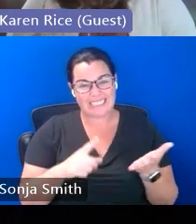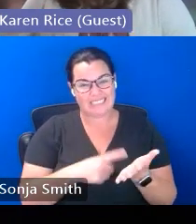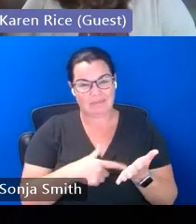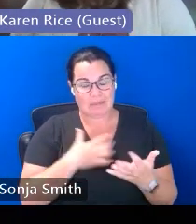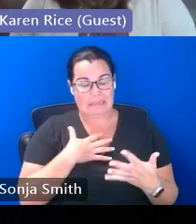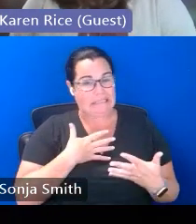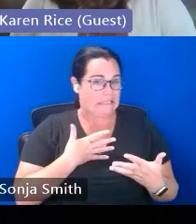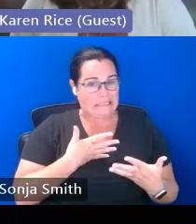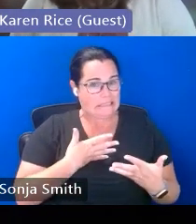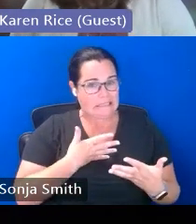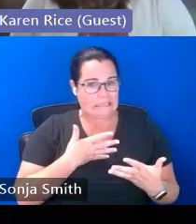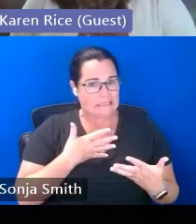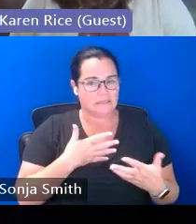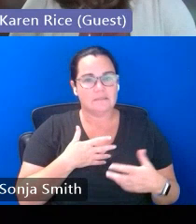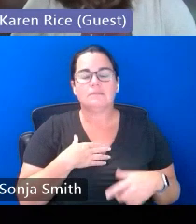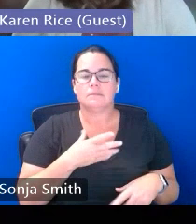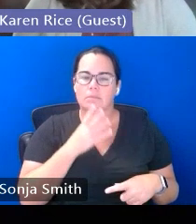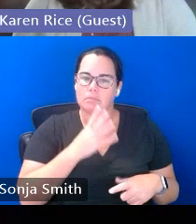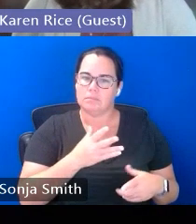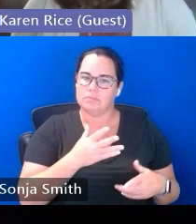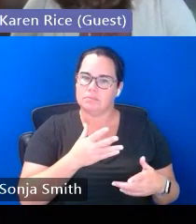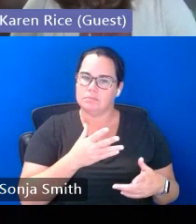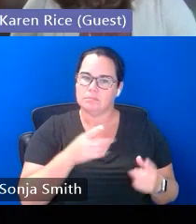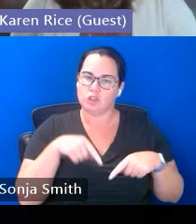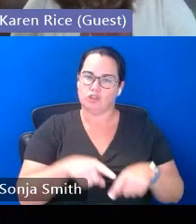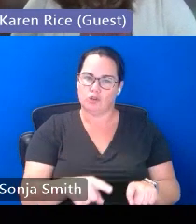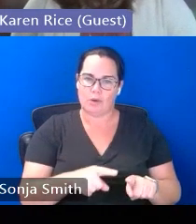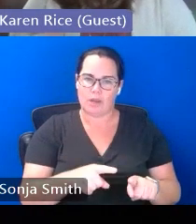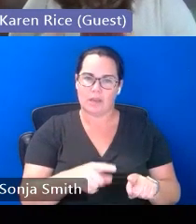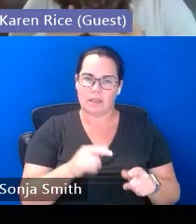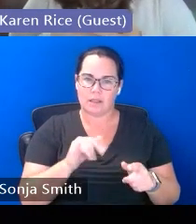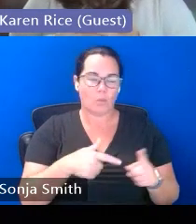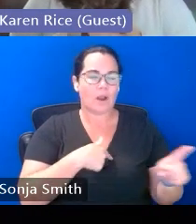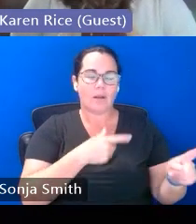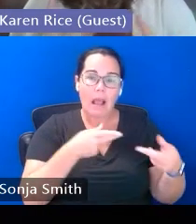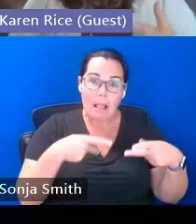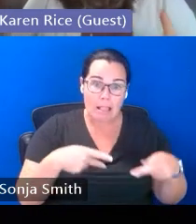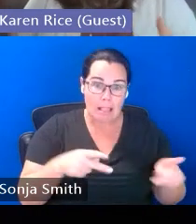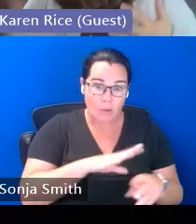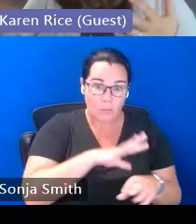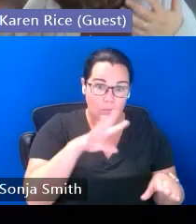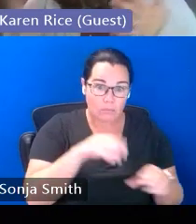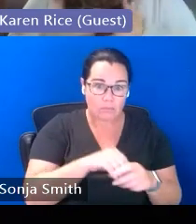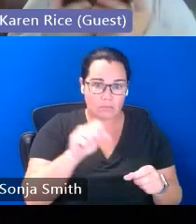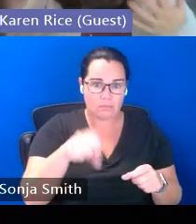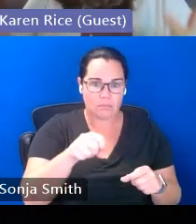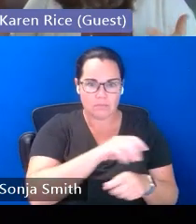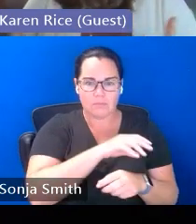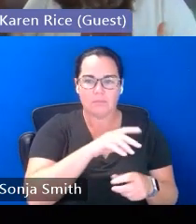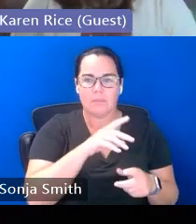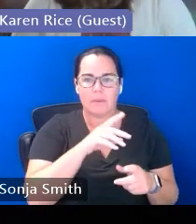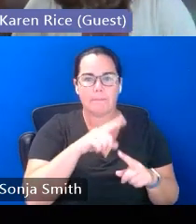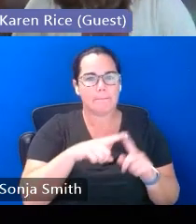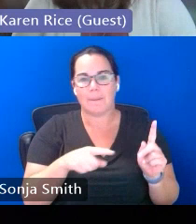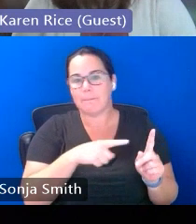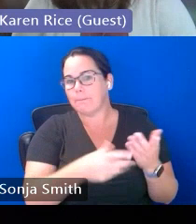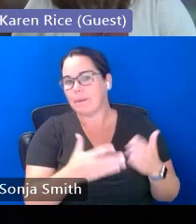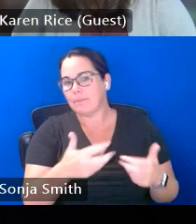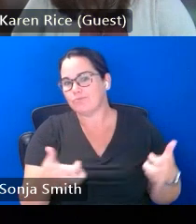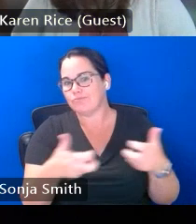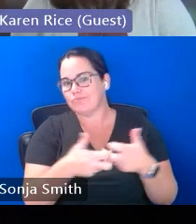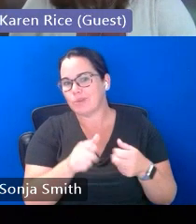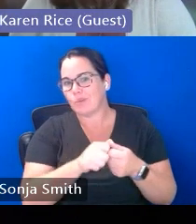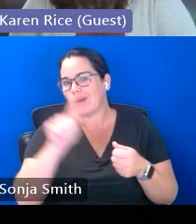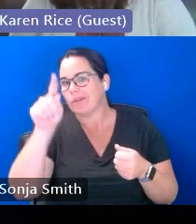navigating that full participation it's not that we're not allowing them to participate fully in that class it's just that there may be that other barrier